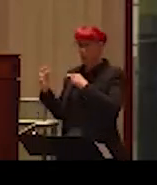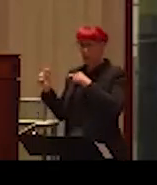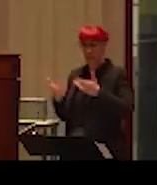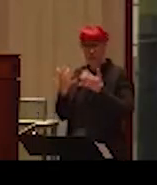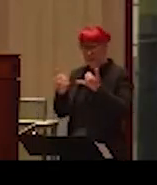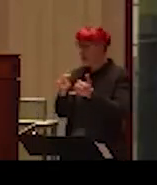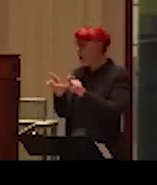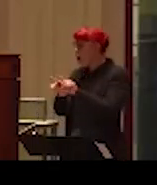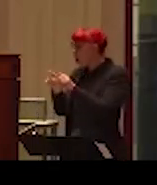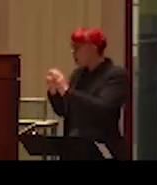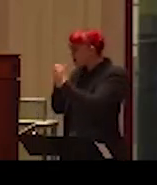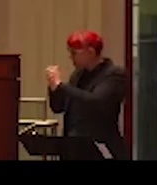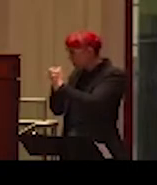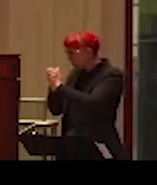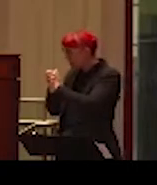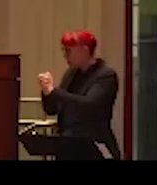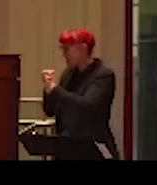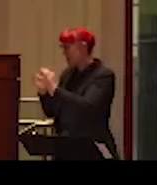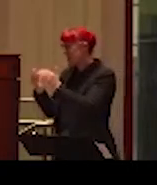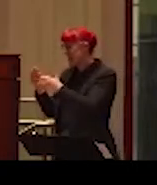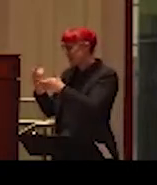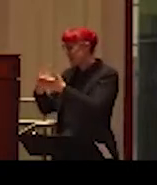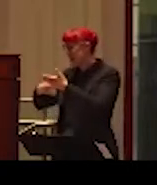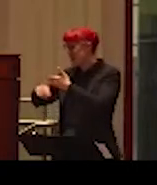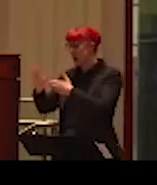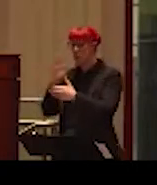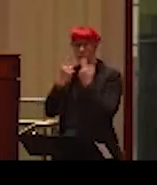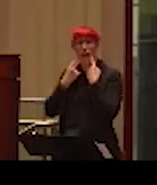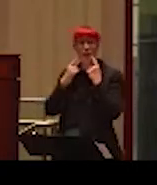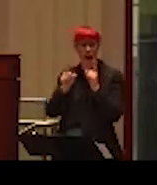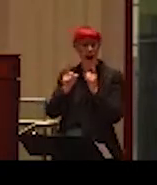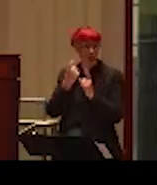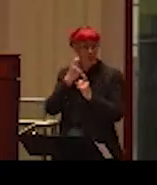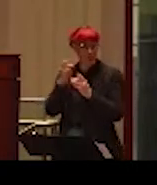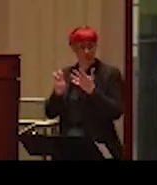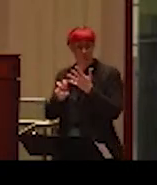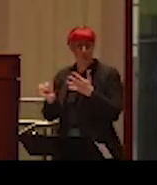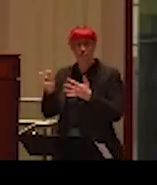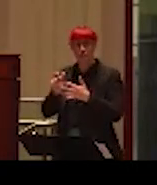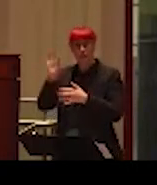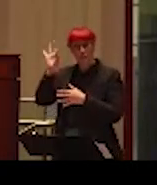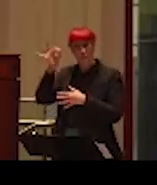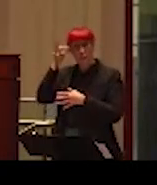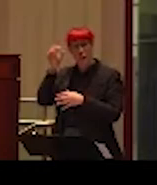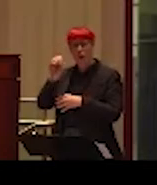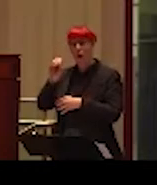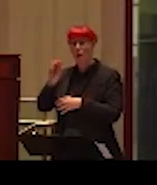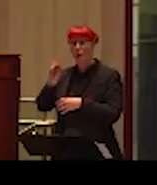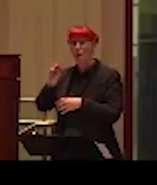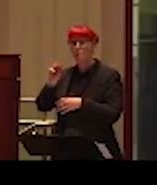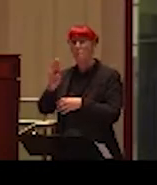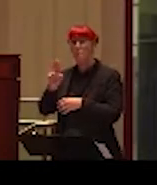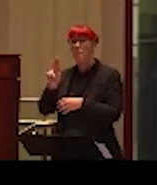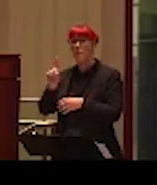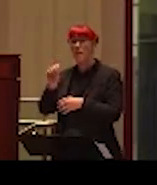that is coming next week. Benjamin is appointed to be a federal ombudsperson for the victims of crime in